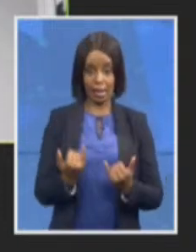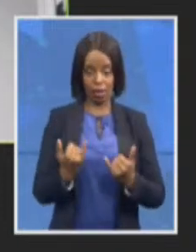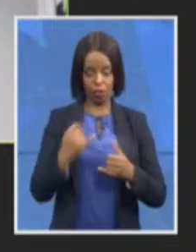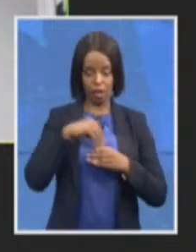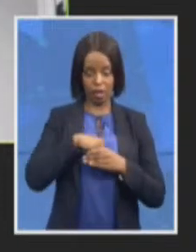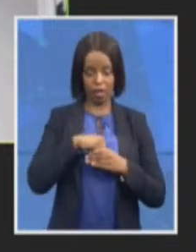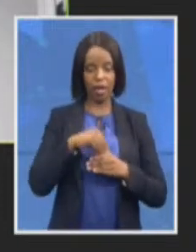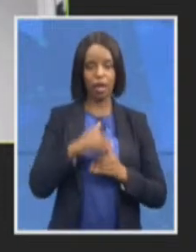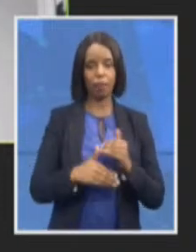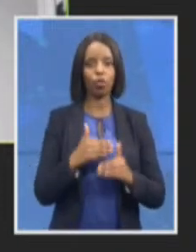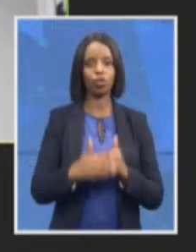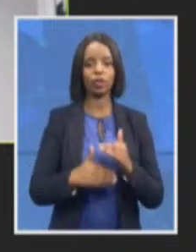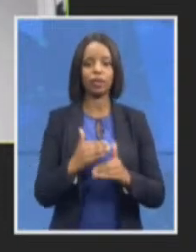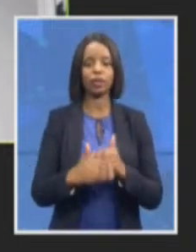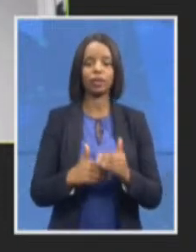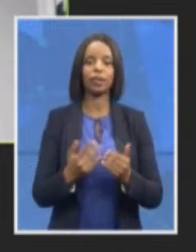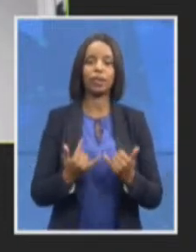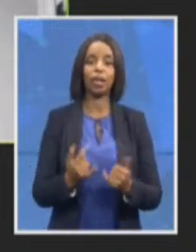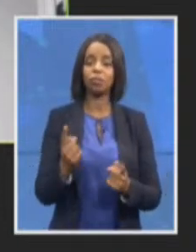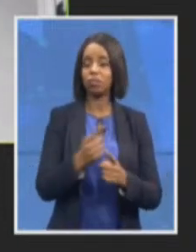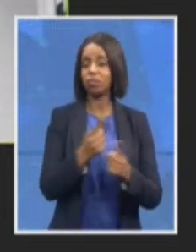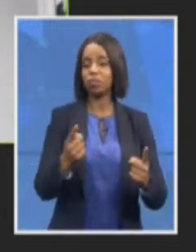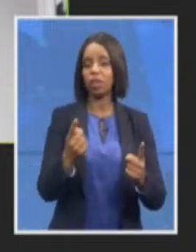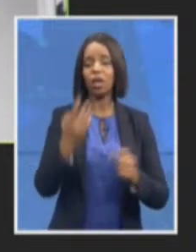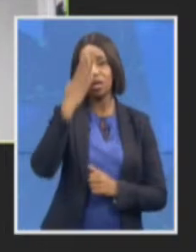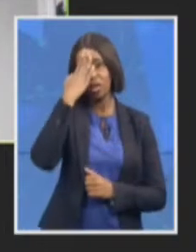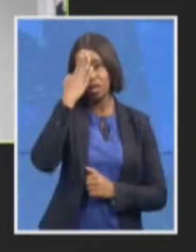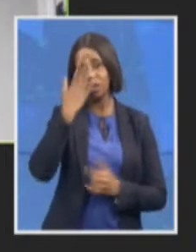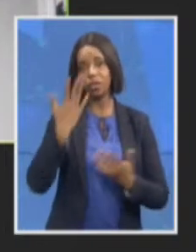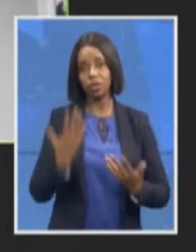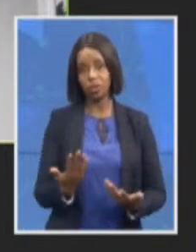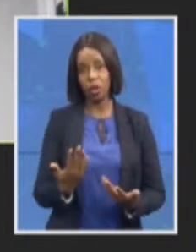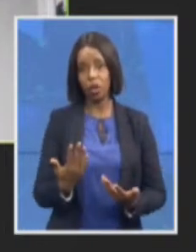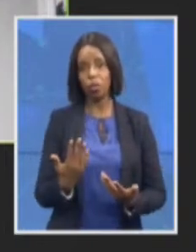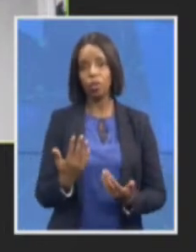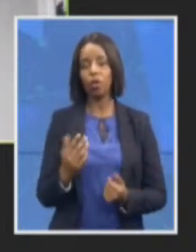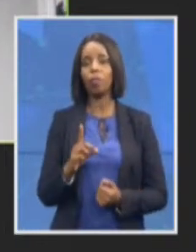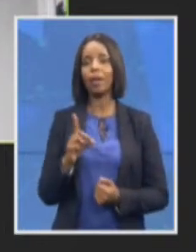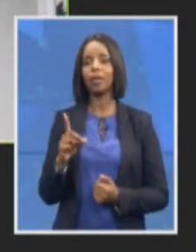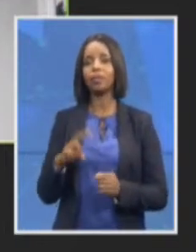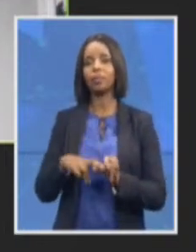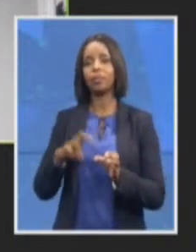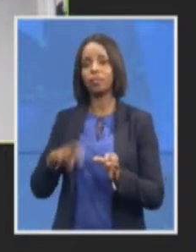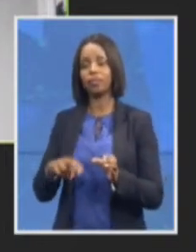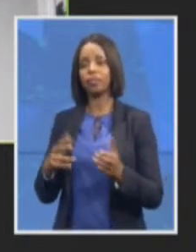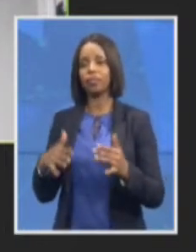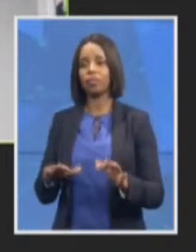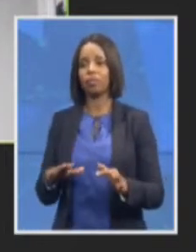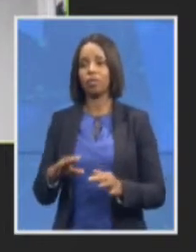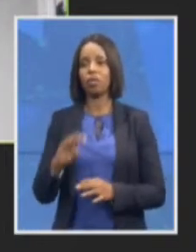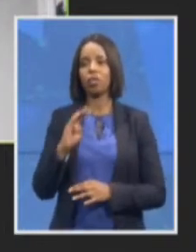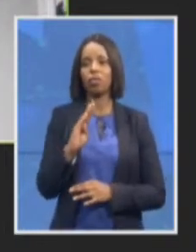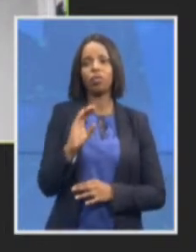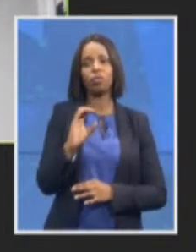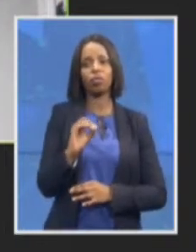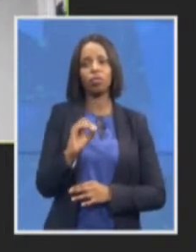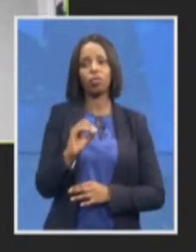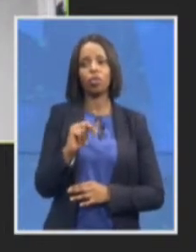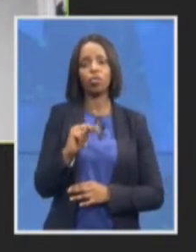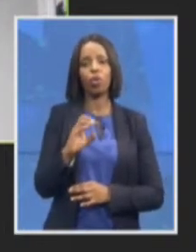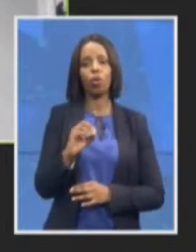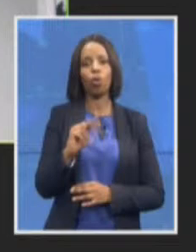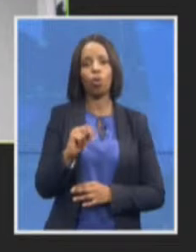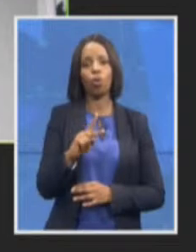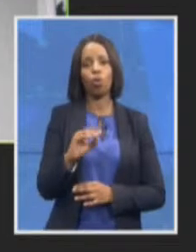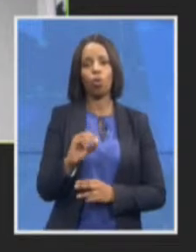Noko left the organization in the face of possible fitness to hold office inquiry but there